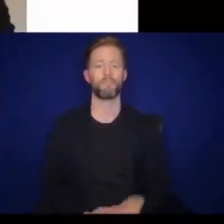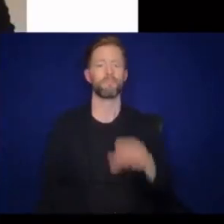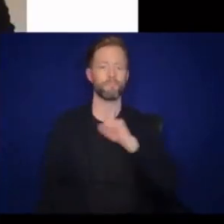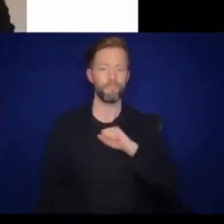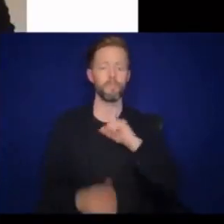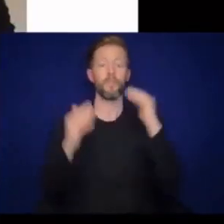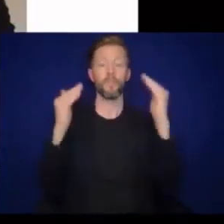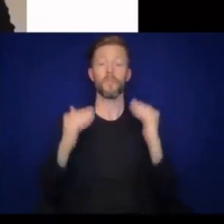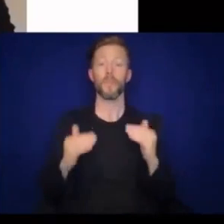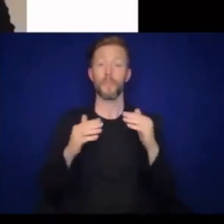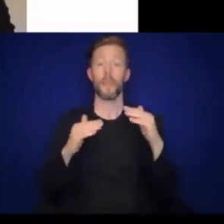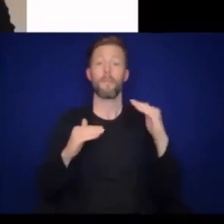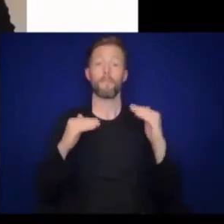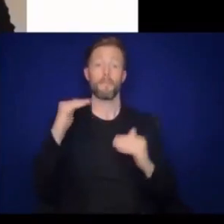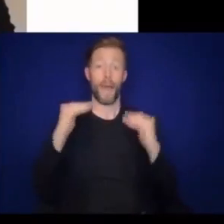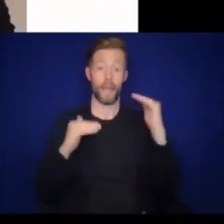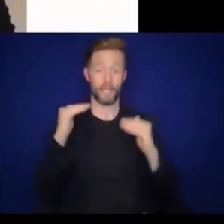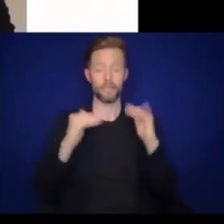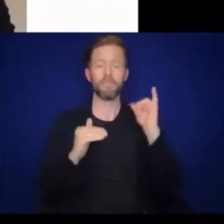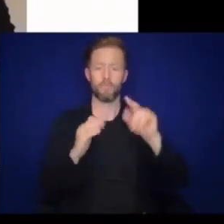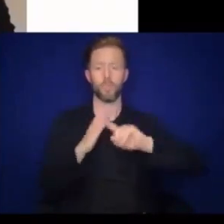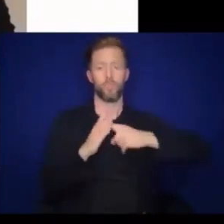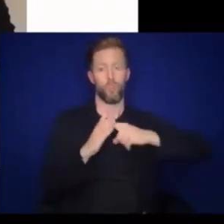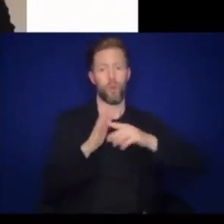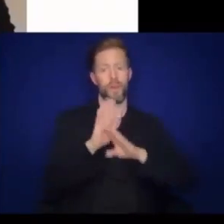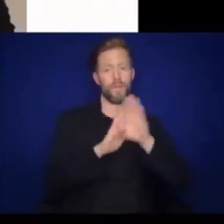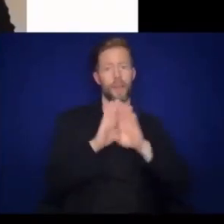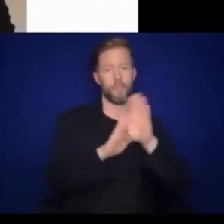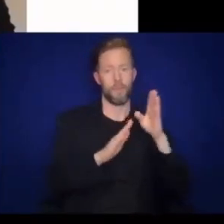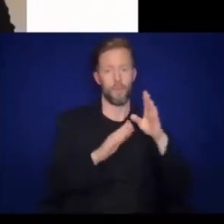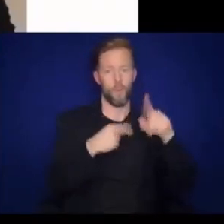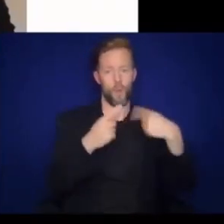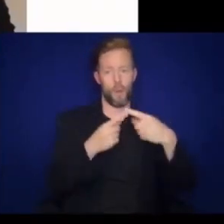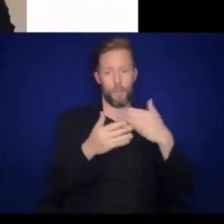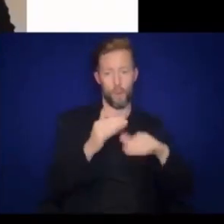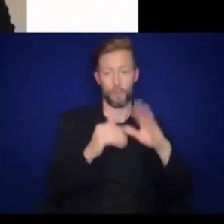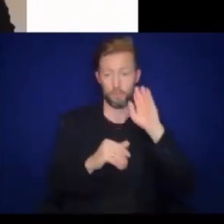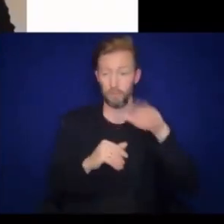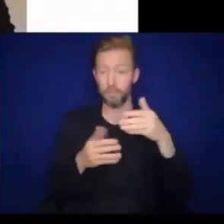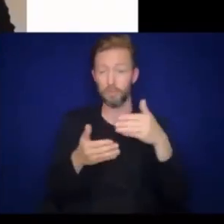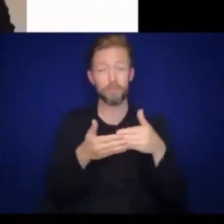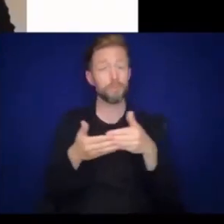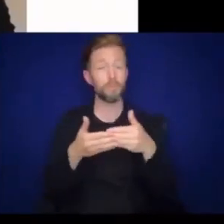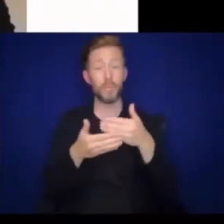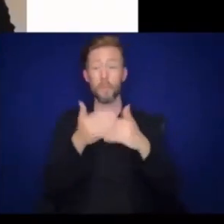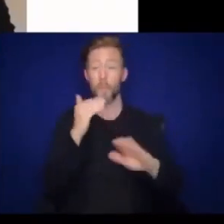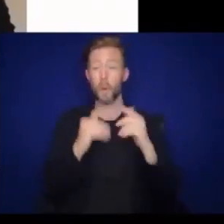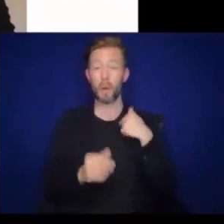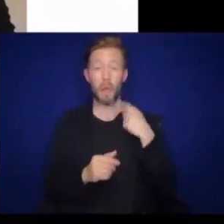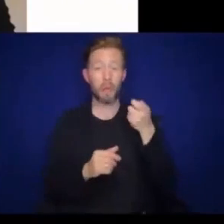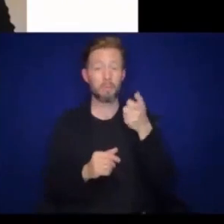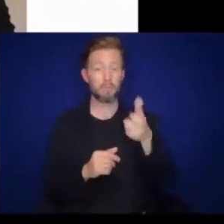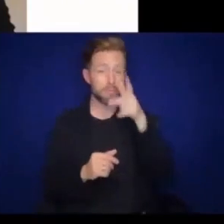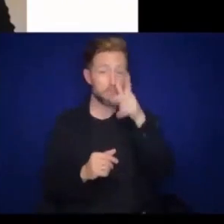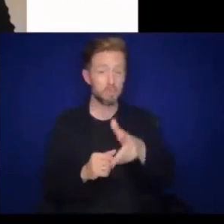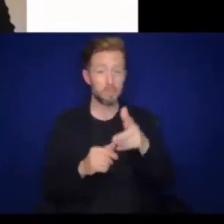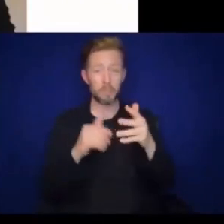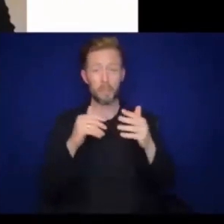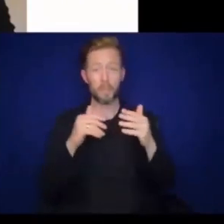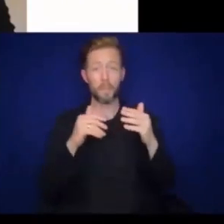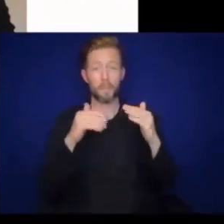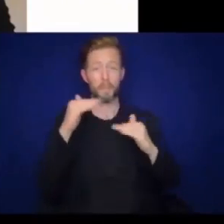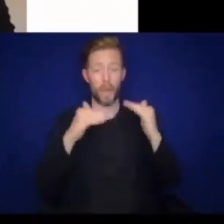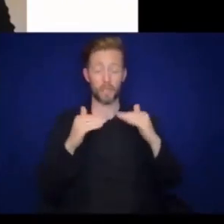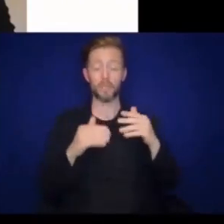The sense of balance begins developing at birth. Babies are born with very little sense of balance. Baby carriers are